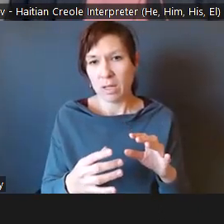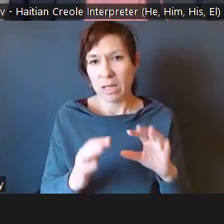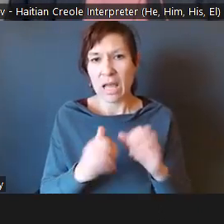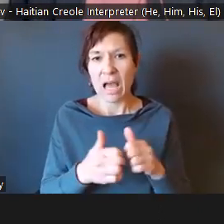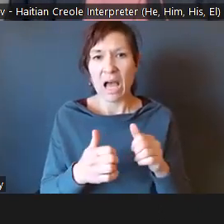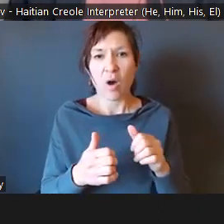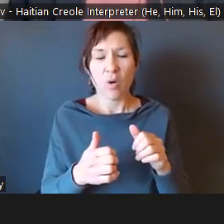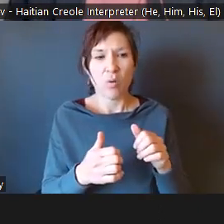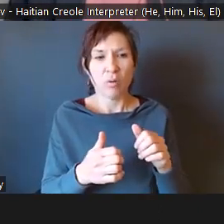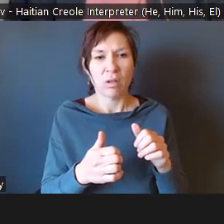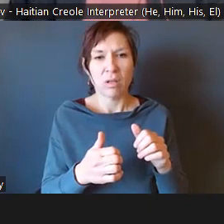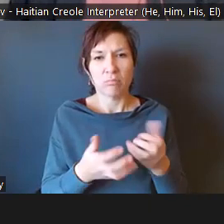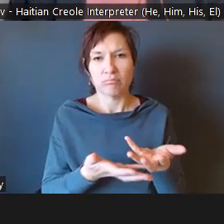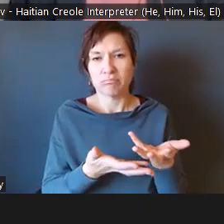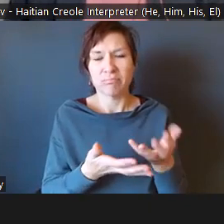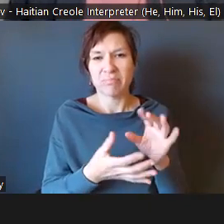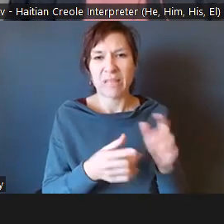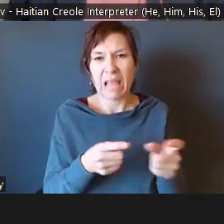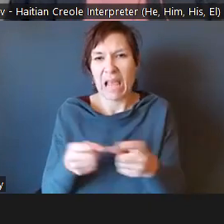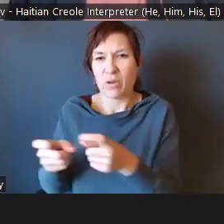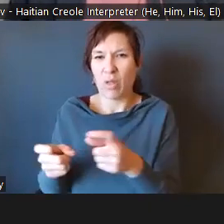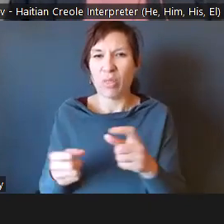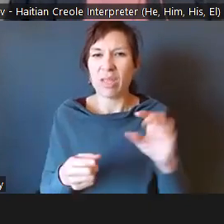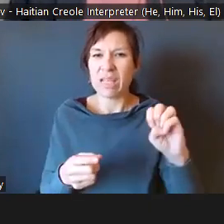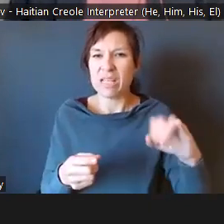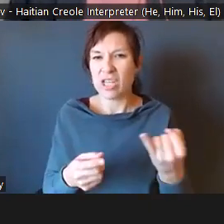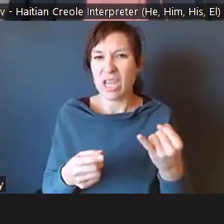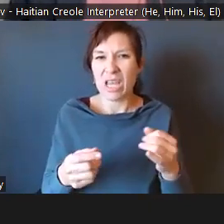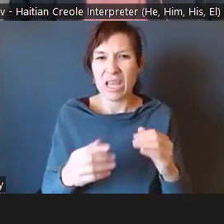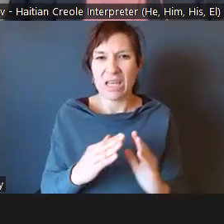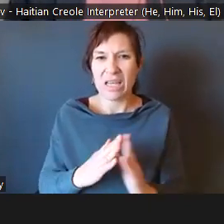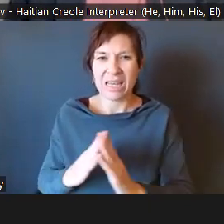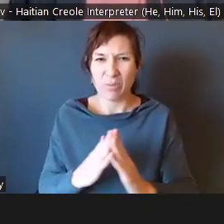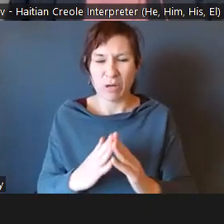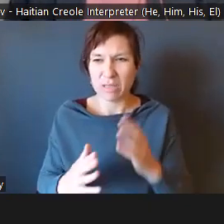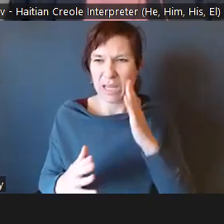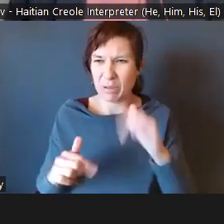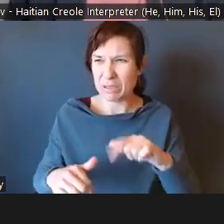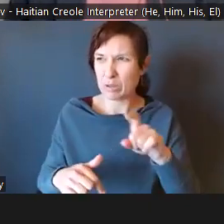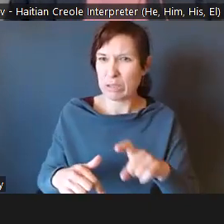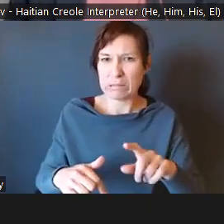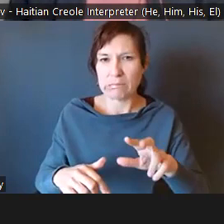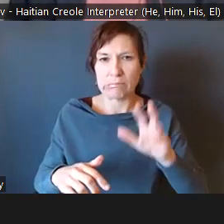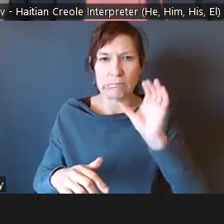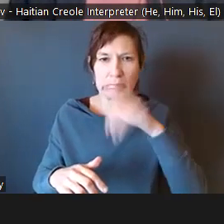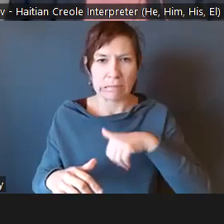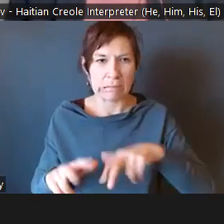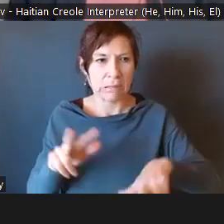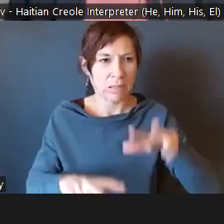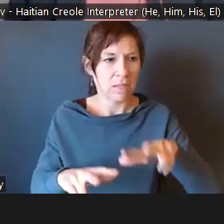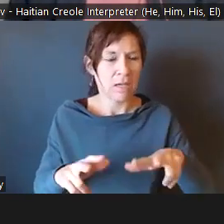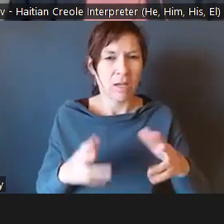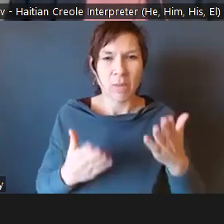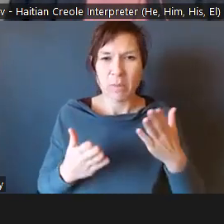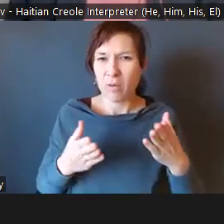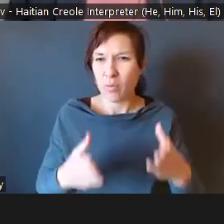And so it's an awkward question, but wonder if there's a way, like